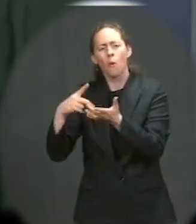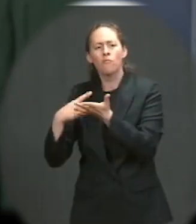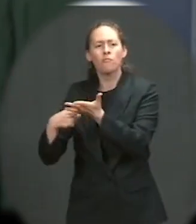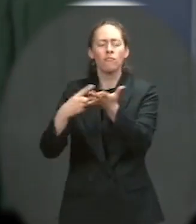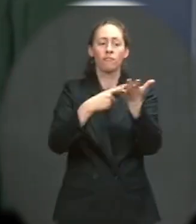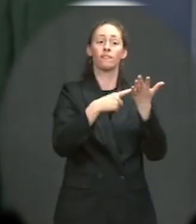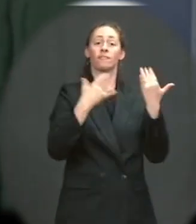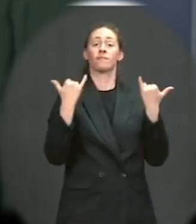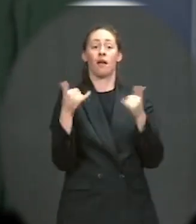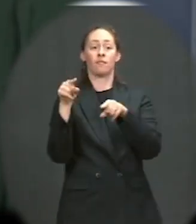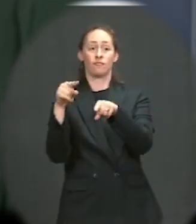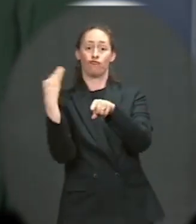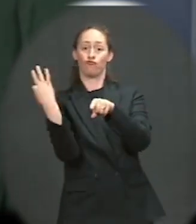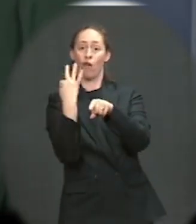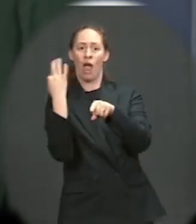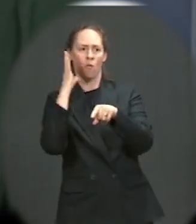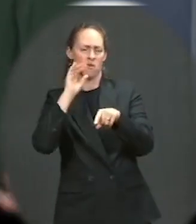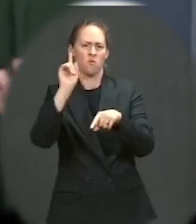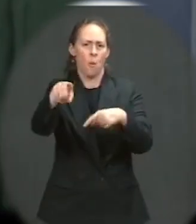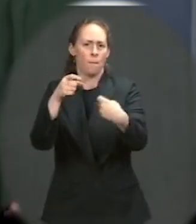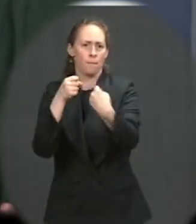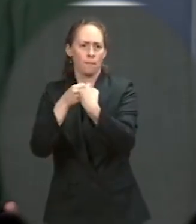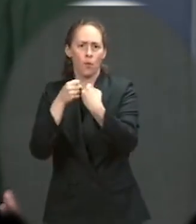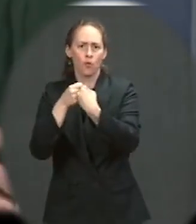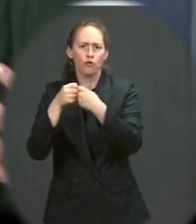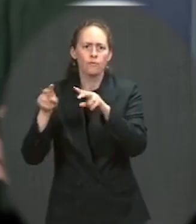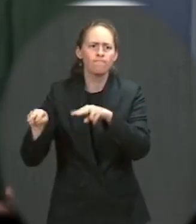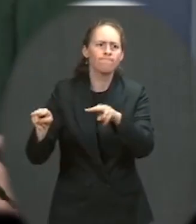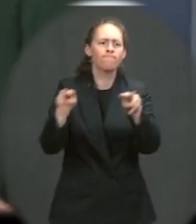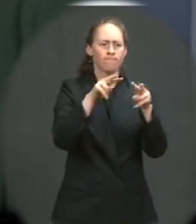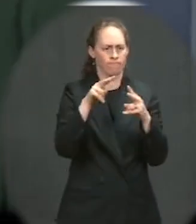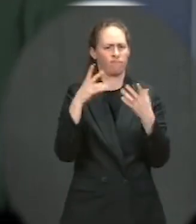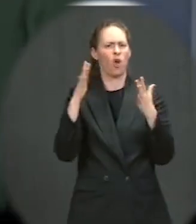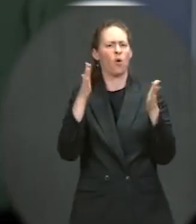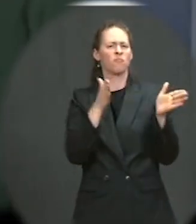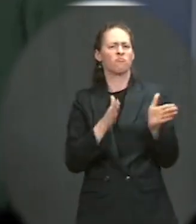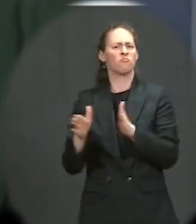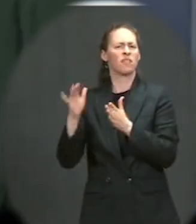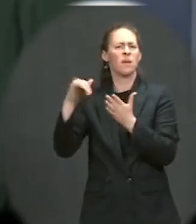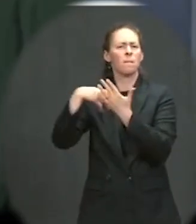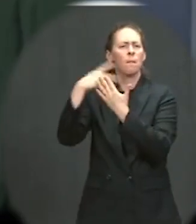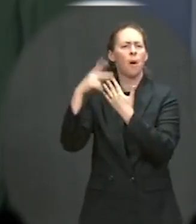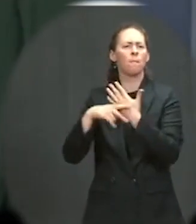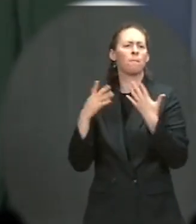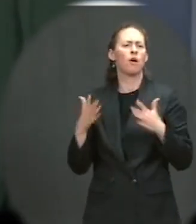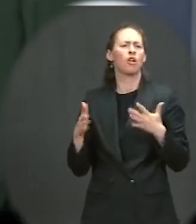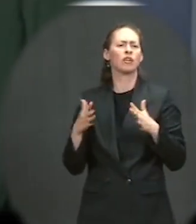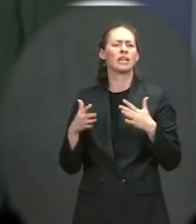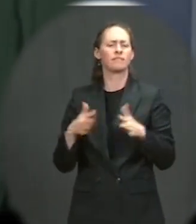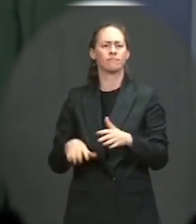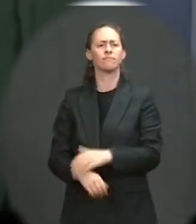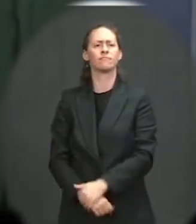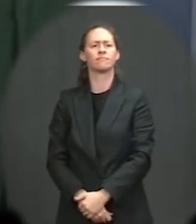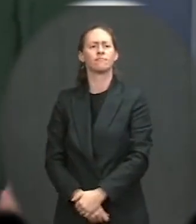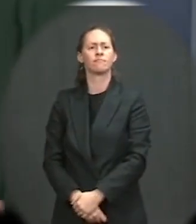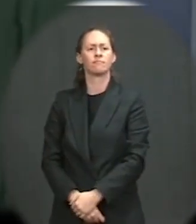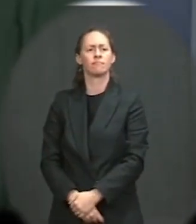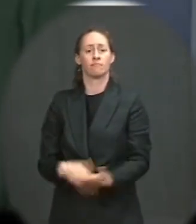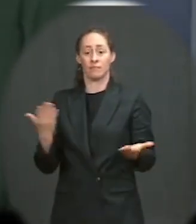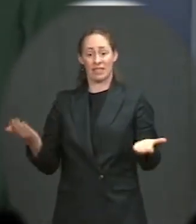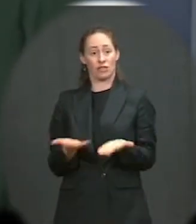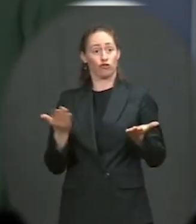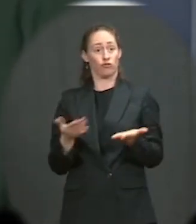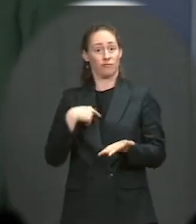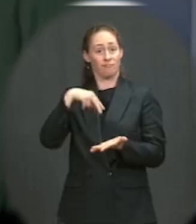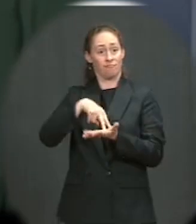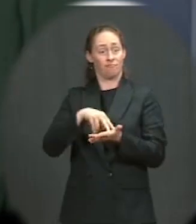will be a part of this effort. I will note that I've also said here from this podium, and she has also said, that when it was the right time, she may go to visit